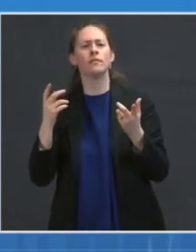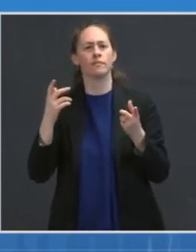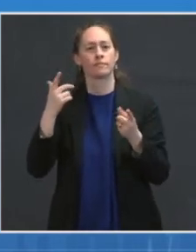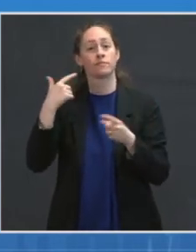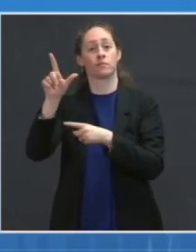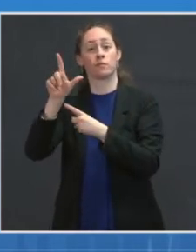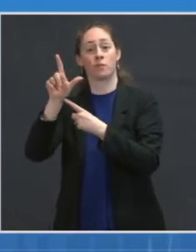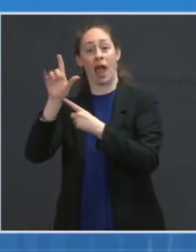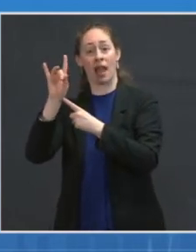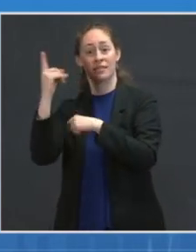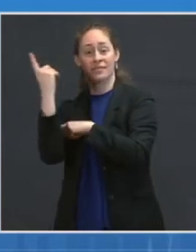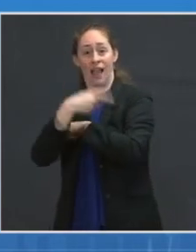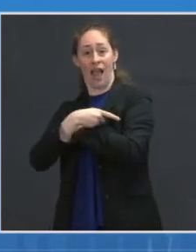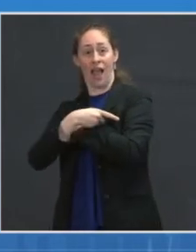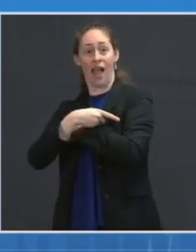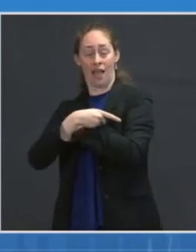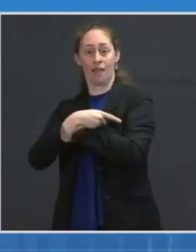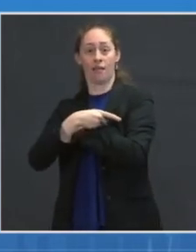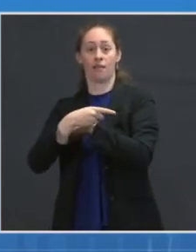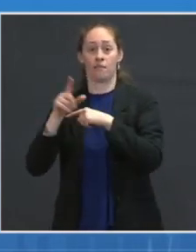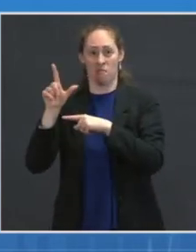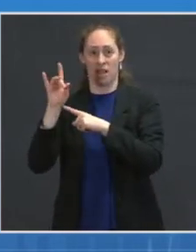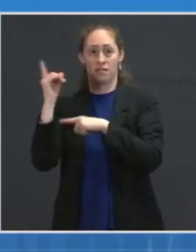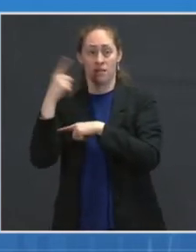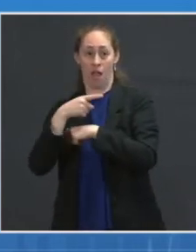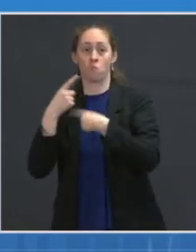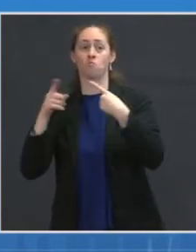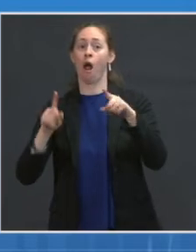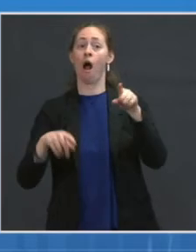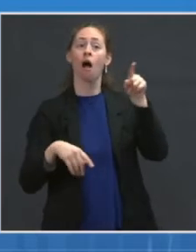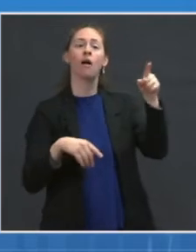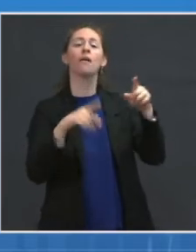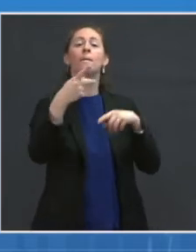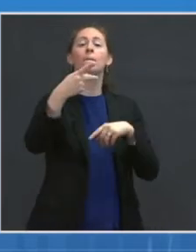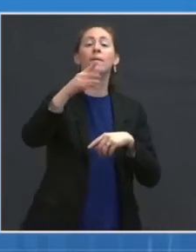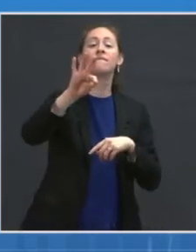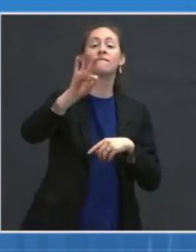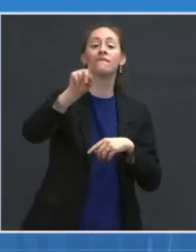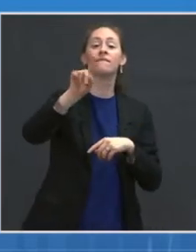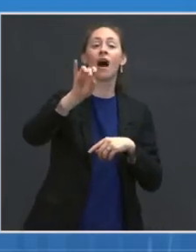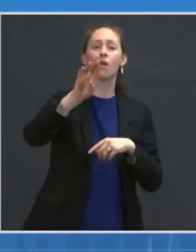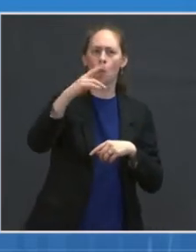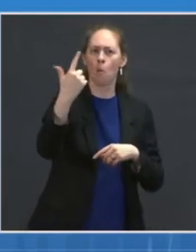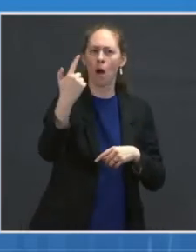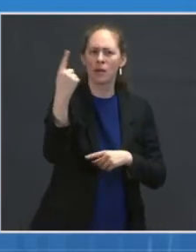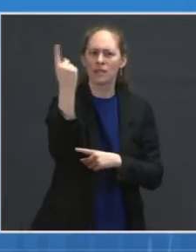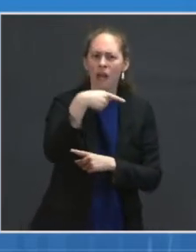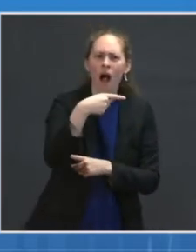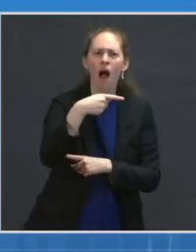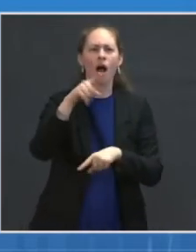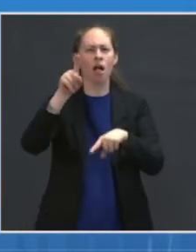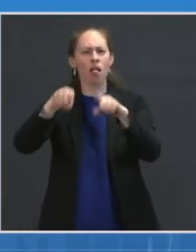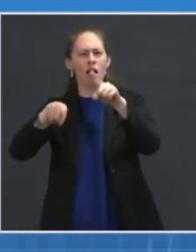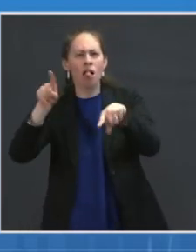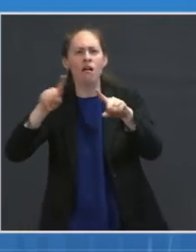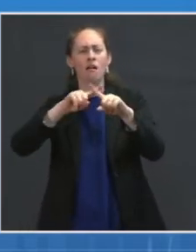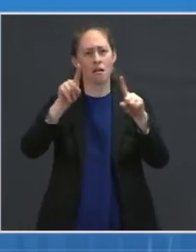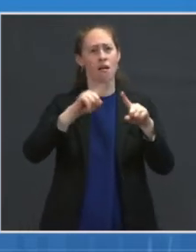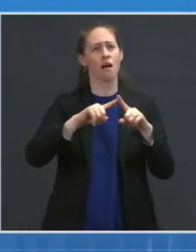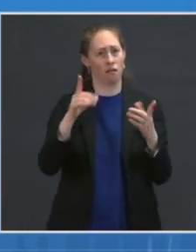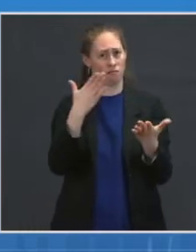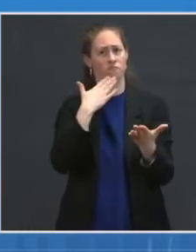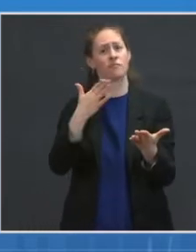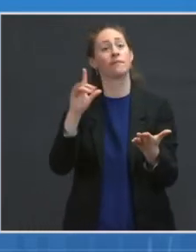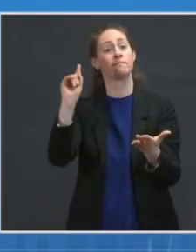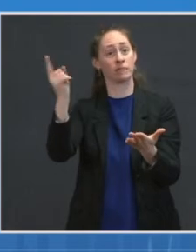days. And the reason is, even though you can get a fair degree of, quote, protection after a